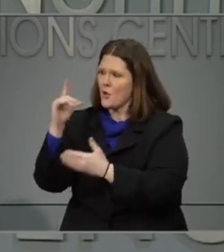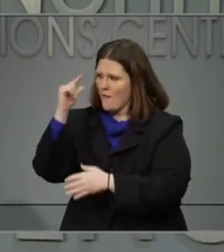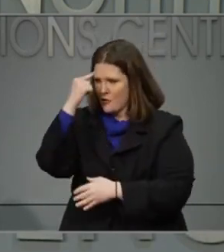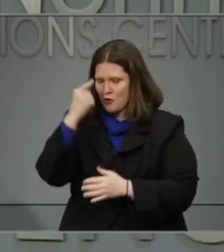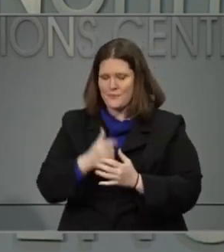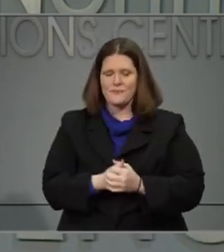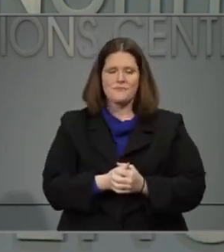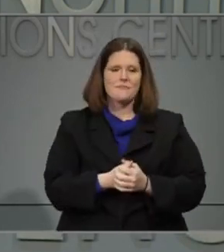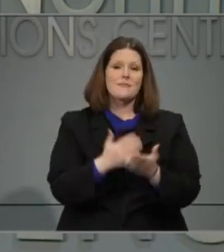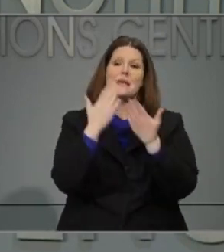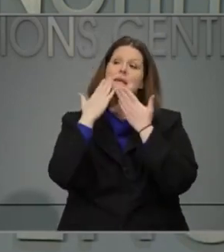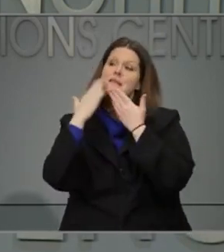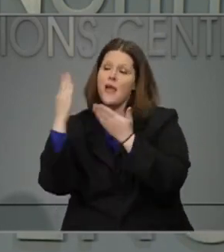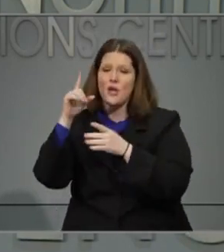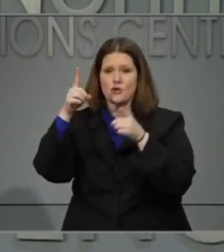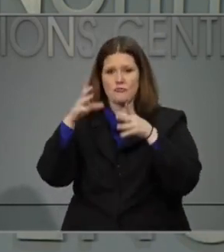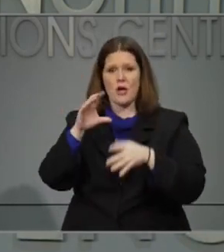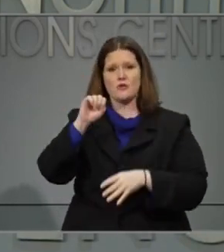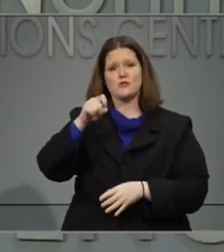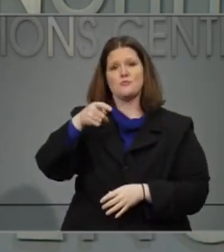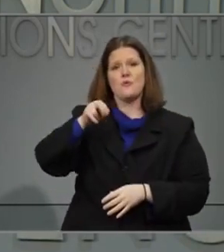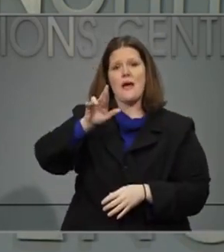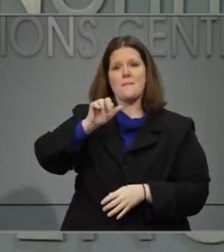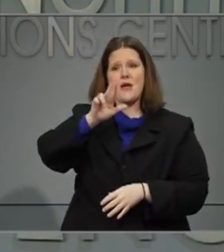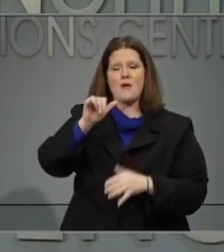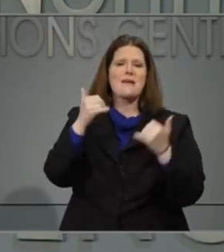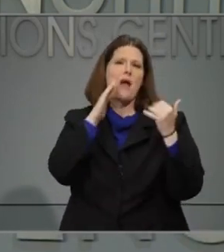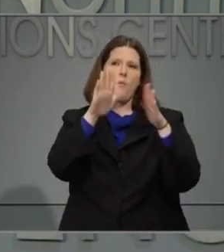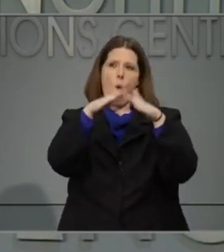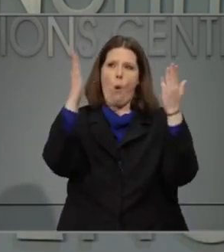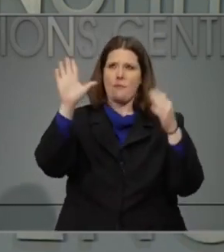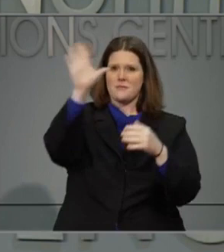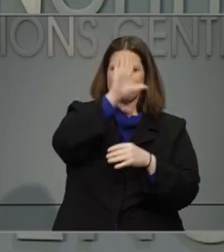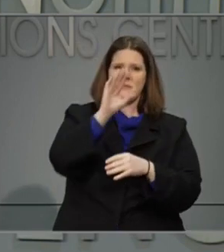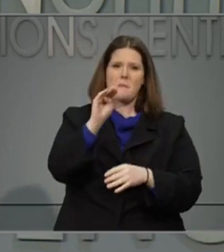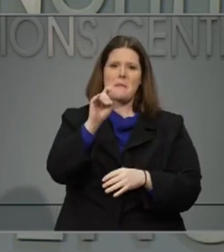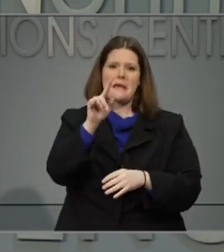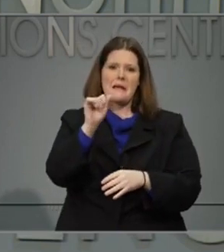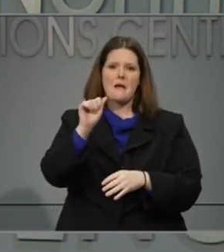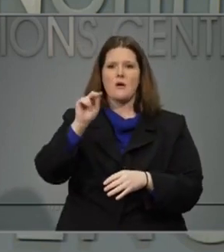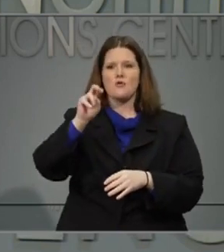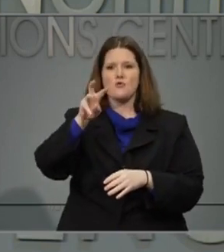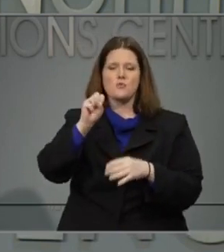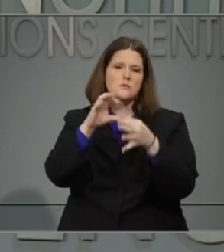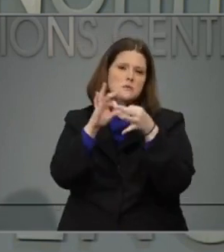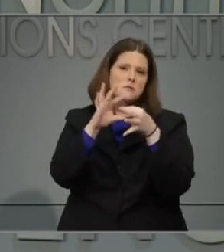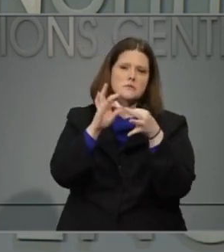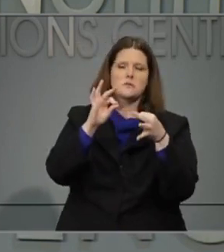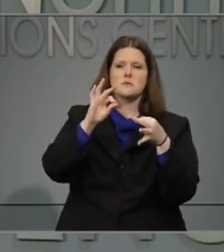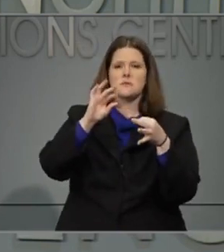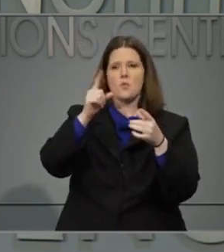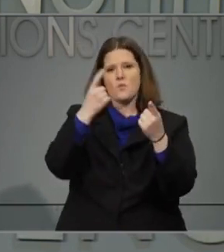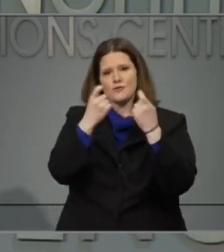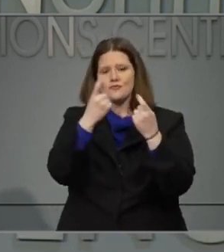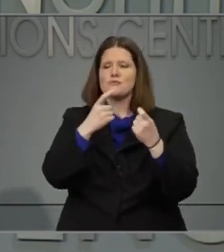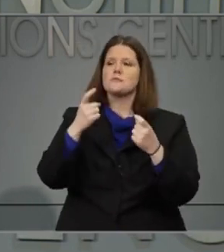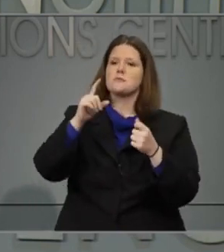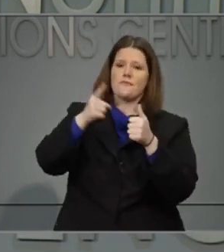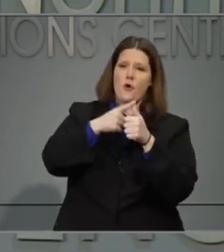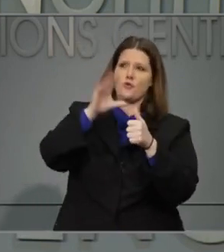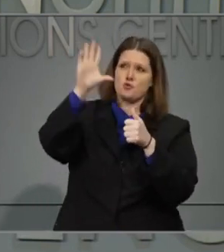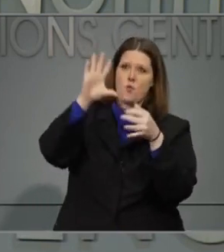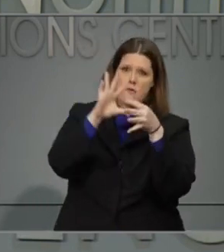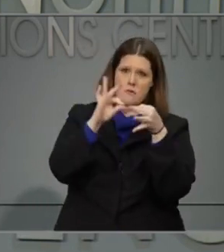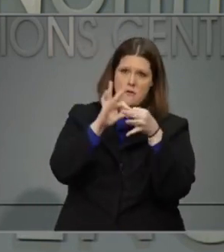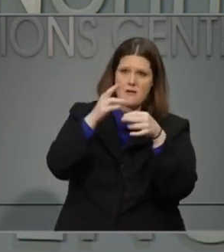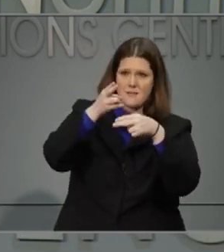Thank you, Director Sprayberry. We'll now take media questions. If you can state your name and the organization that